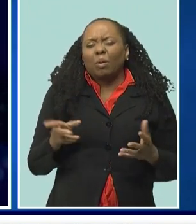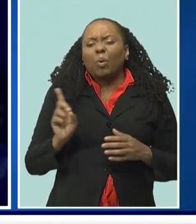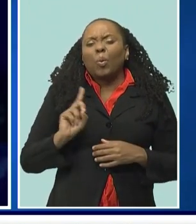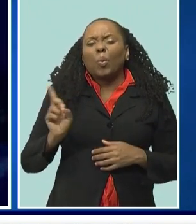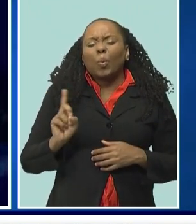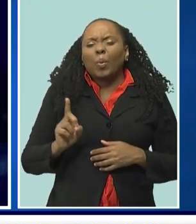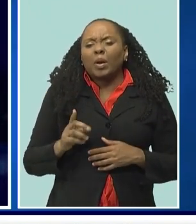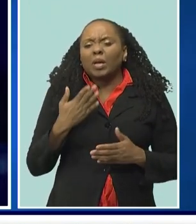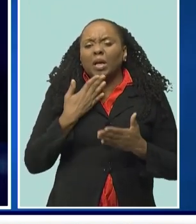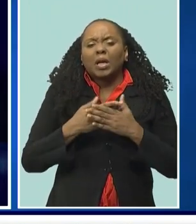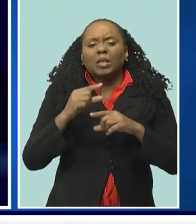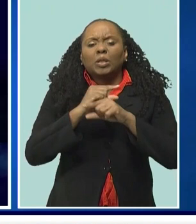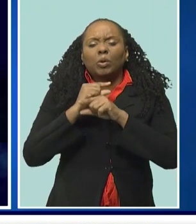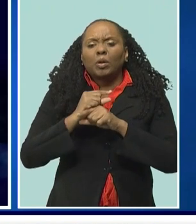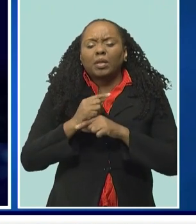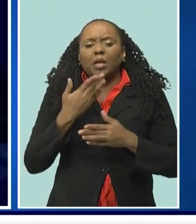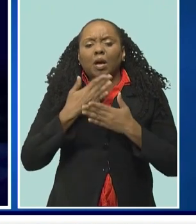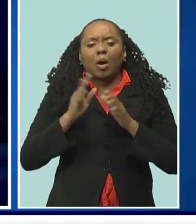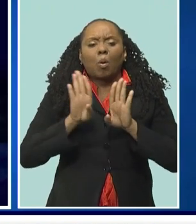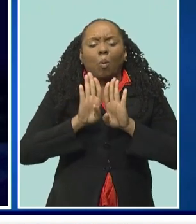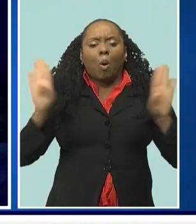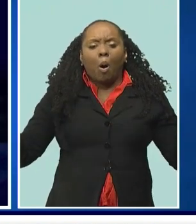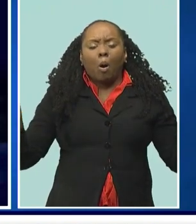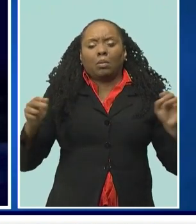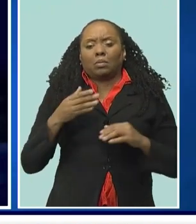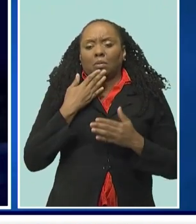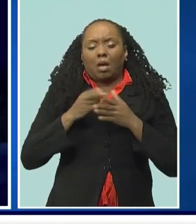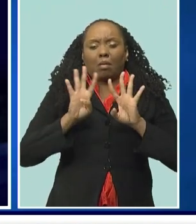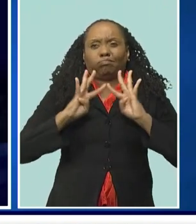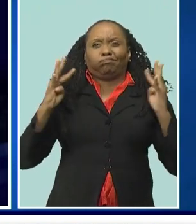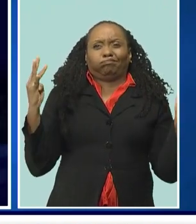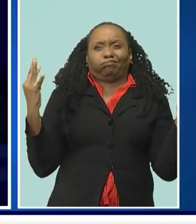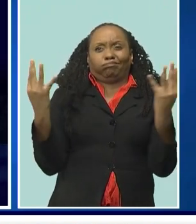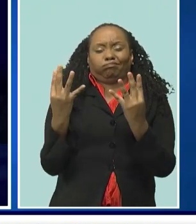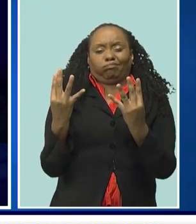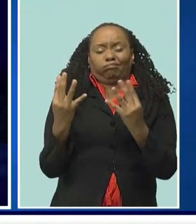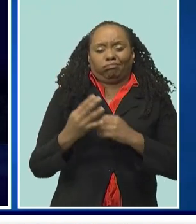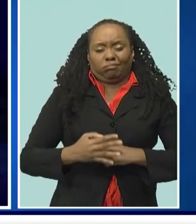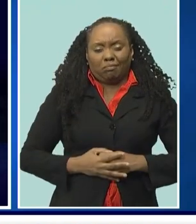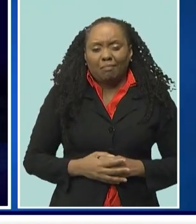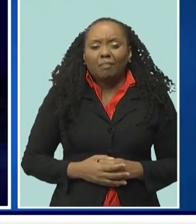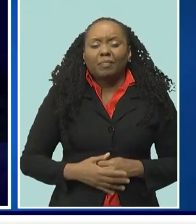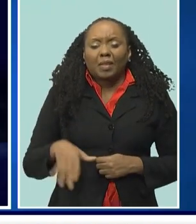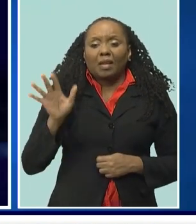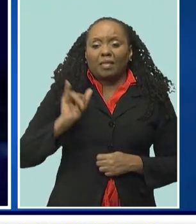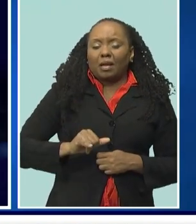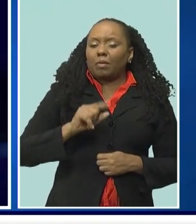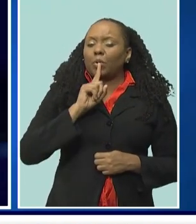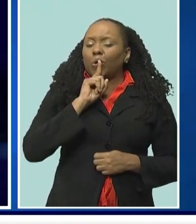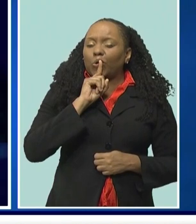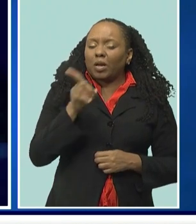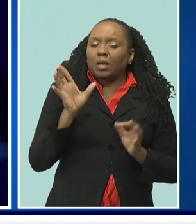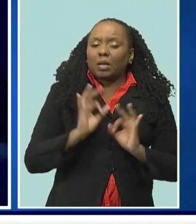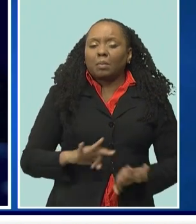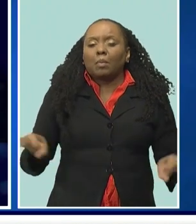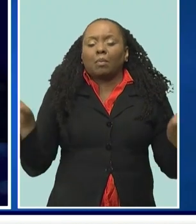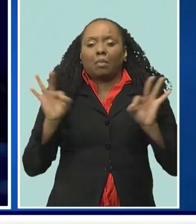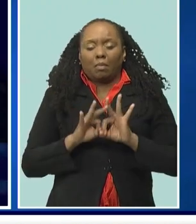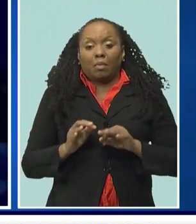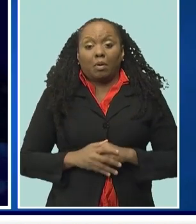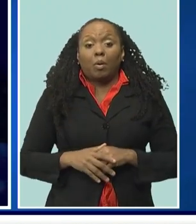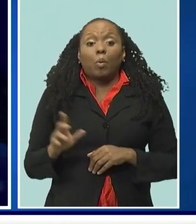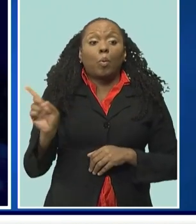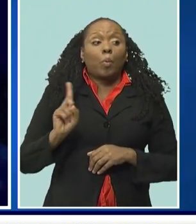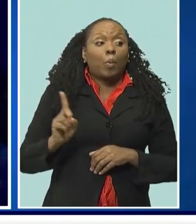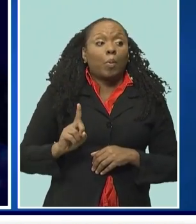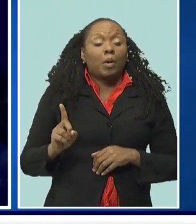walls and barriers? I mean, where can we host these type of events? So I think that's going to be a big question. Where can we host them, and how can we